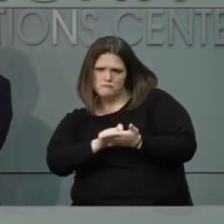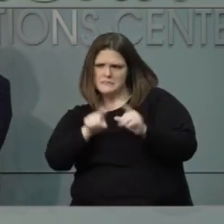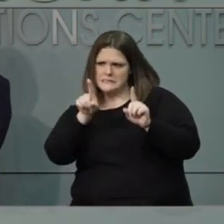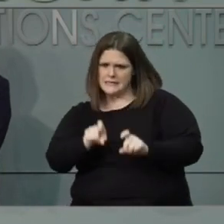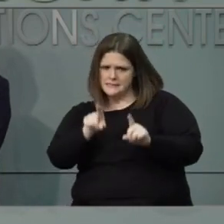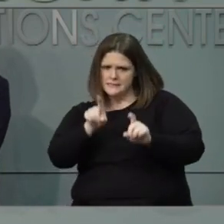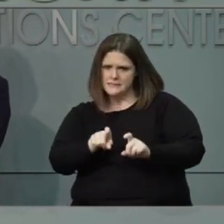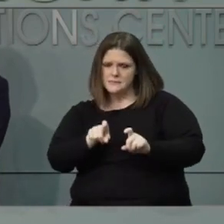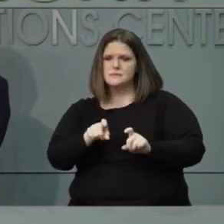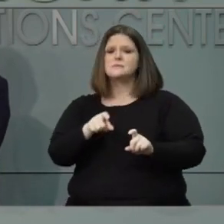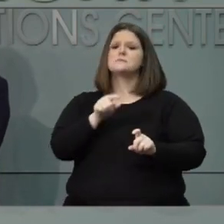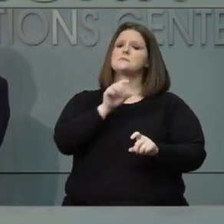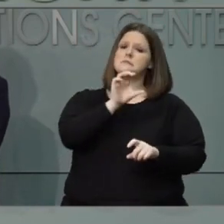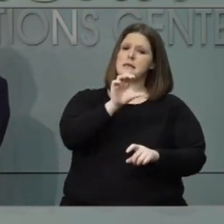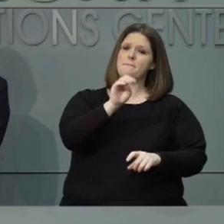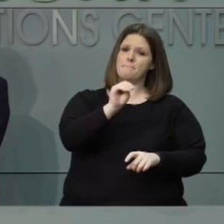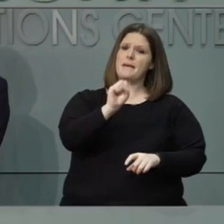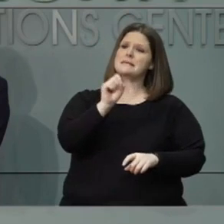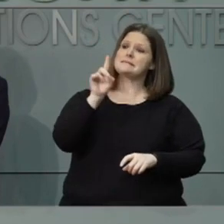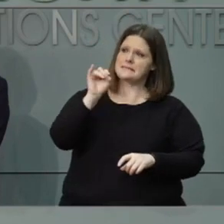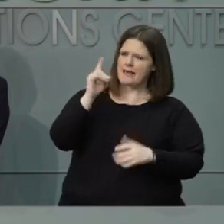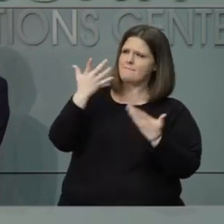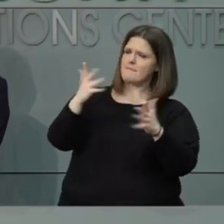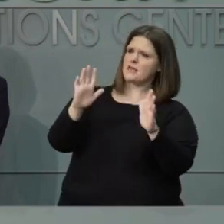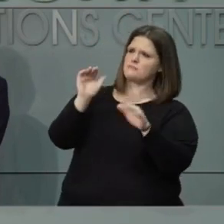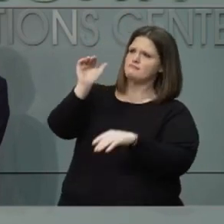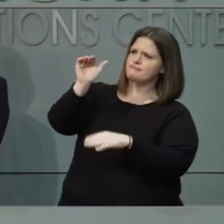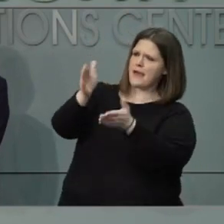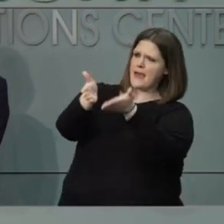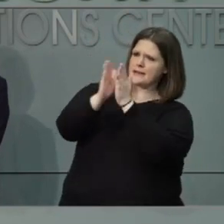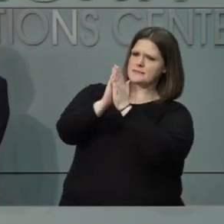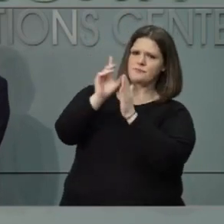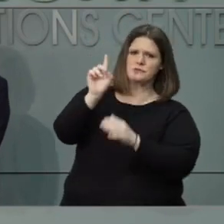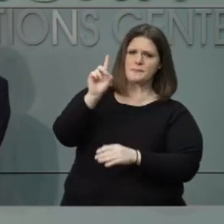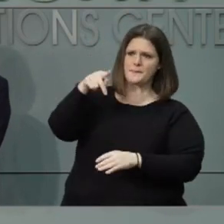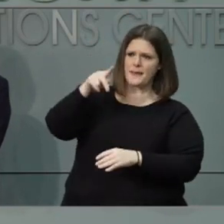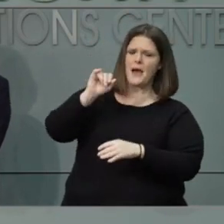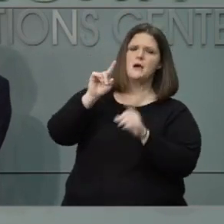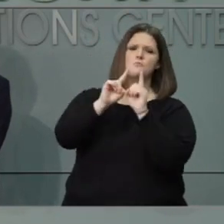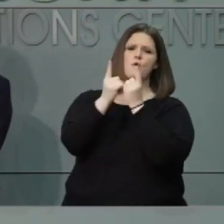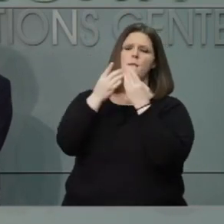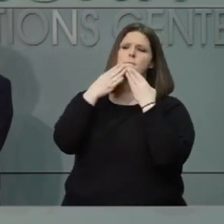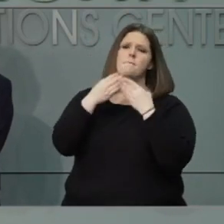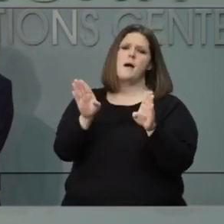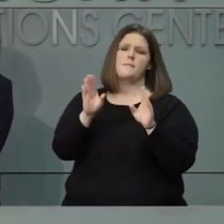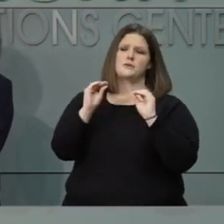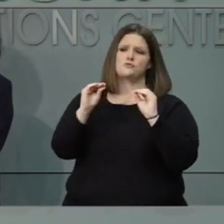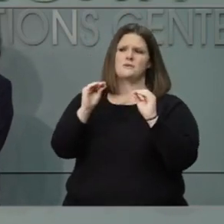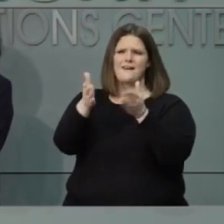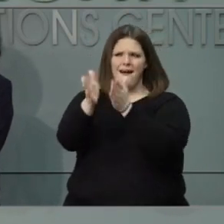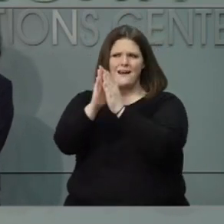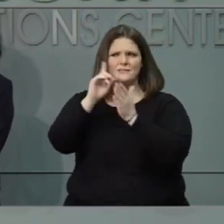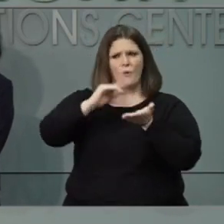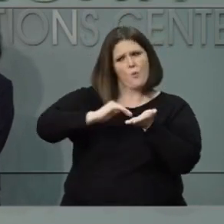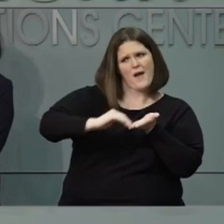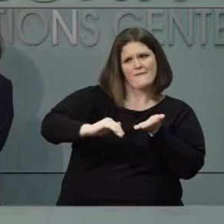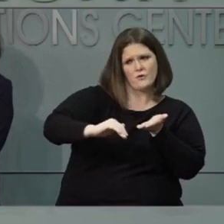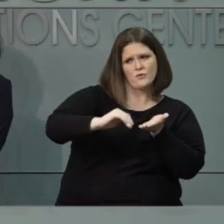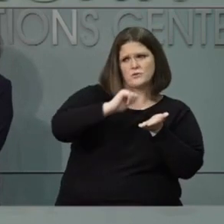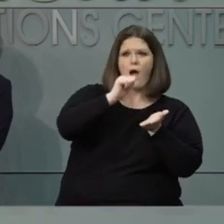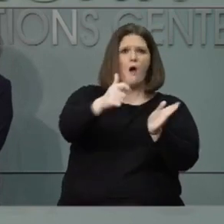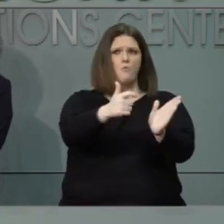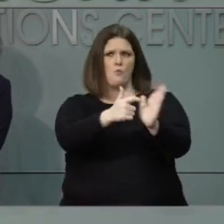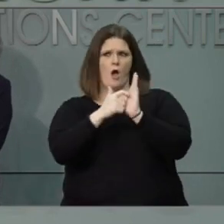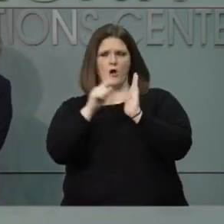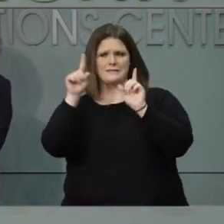a waiver from the U.S. of Education for these in-person federal and state mandated tests. My question is, has there been